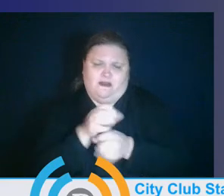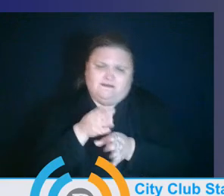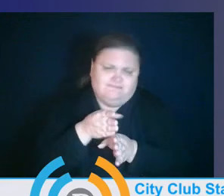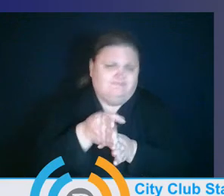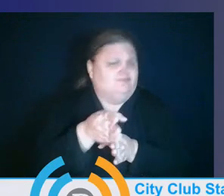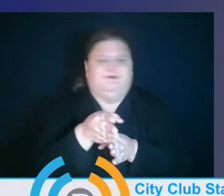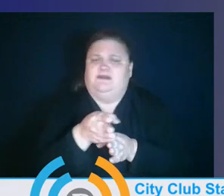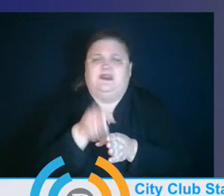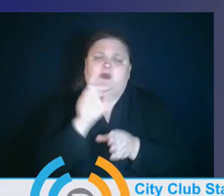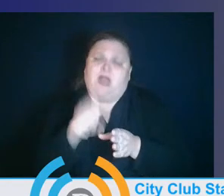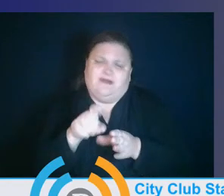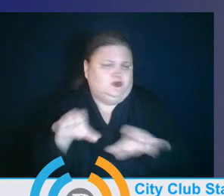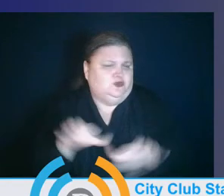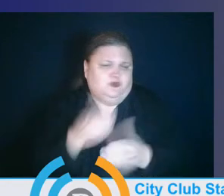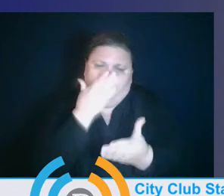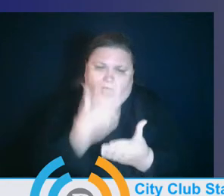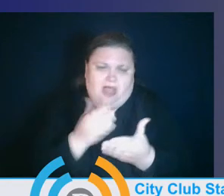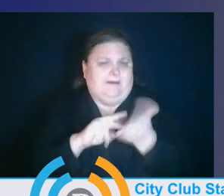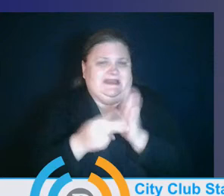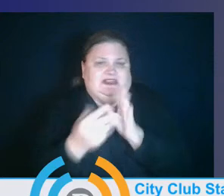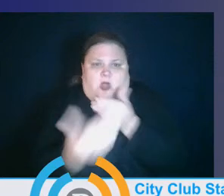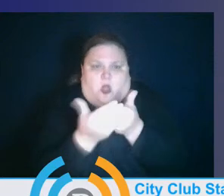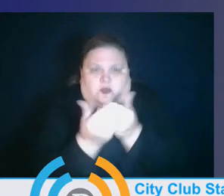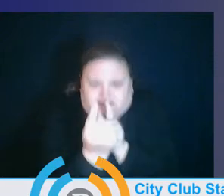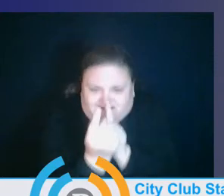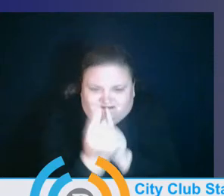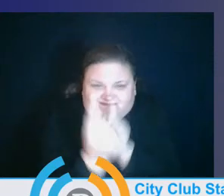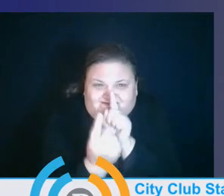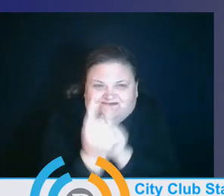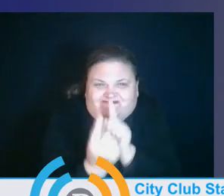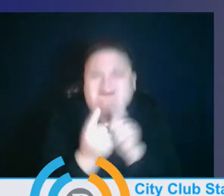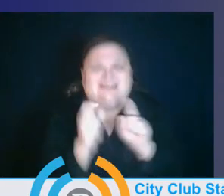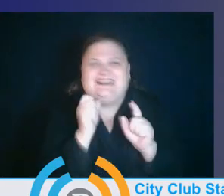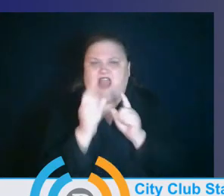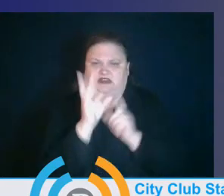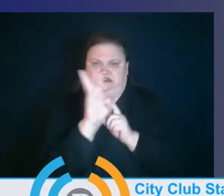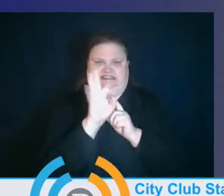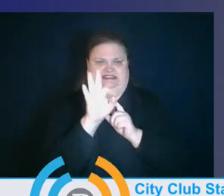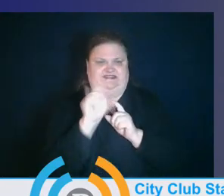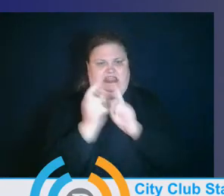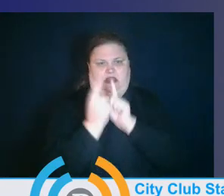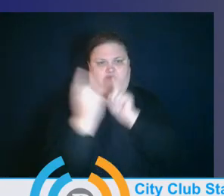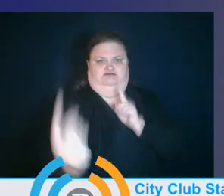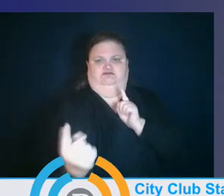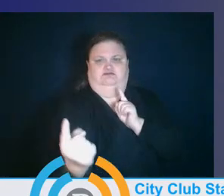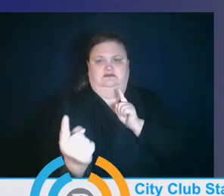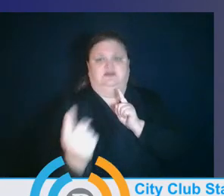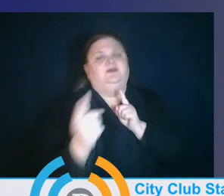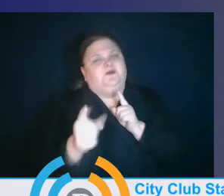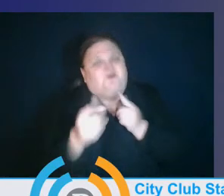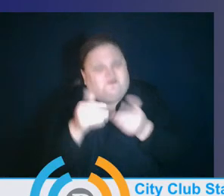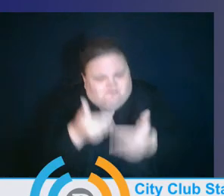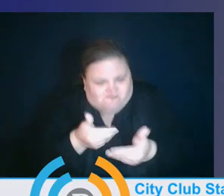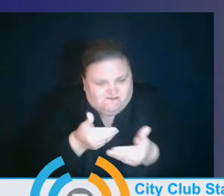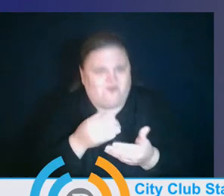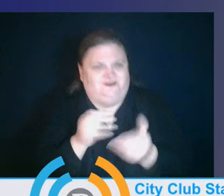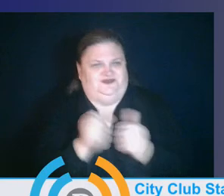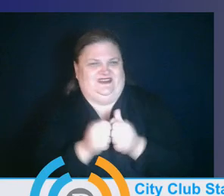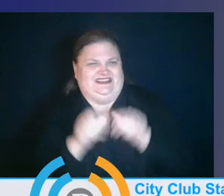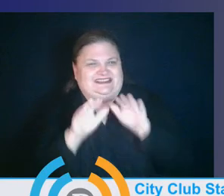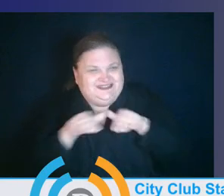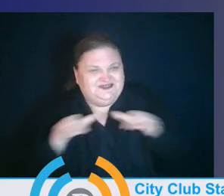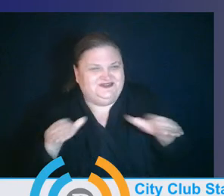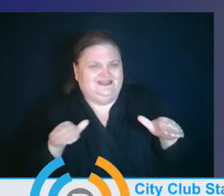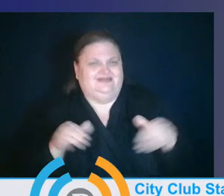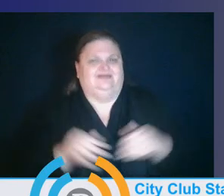physical distance. You know, you have proximity when you're caring for children. Many of our providers in our state